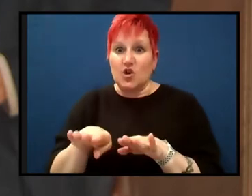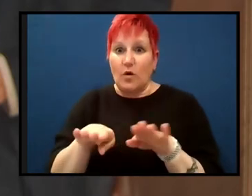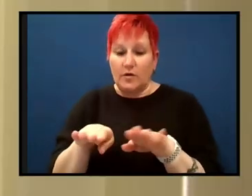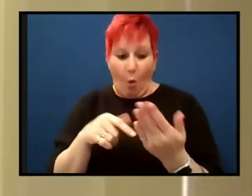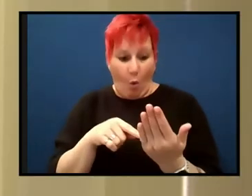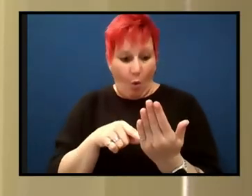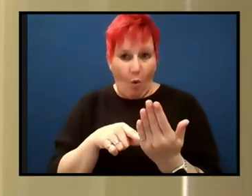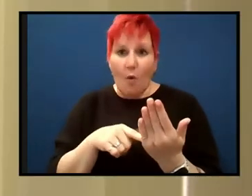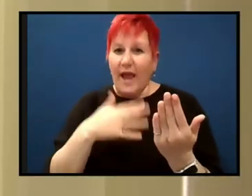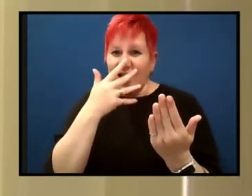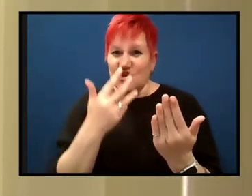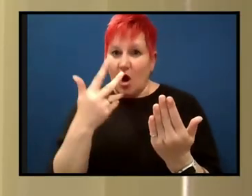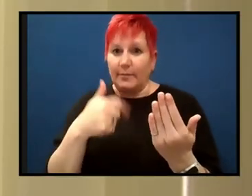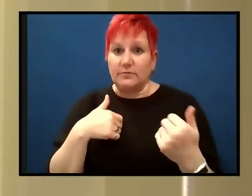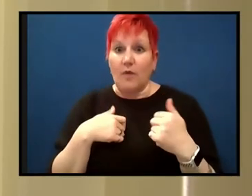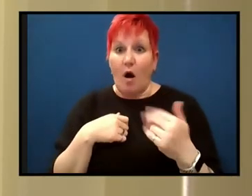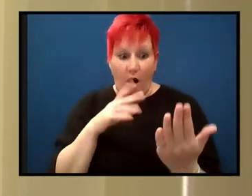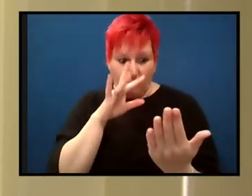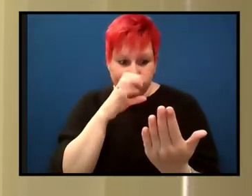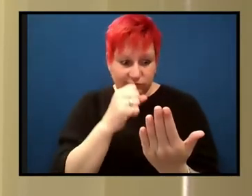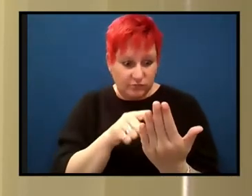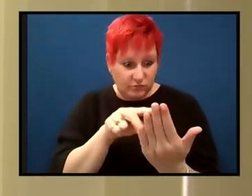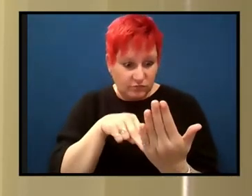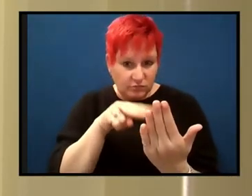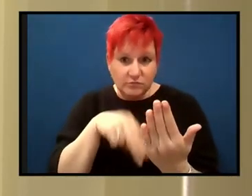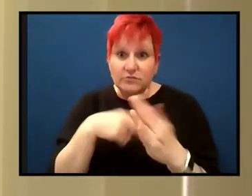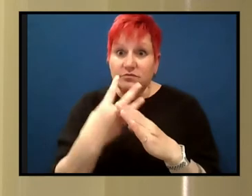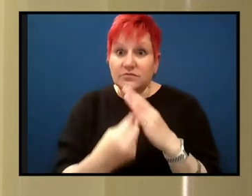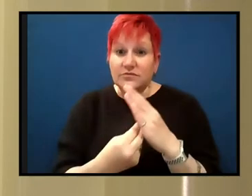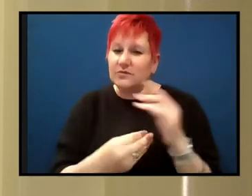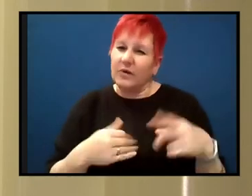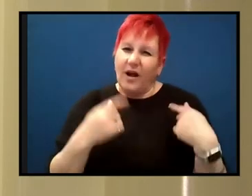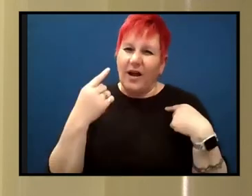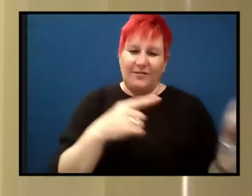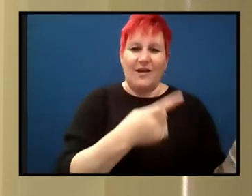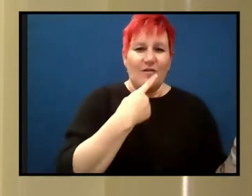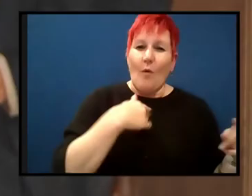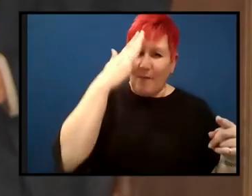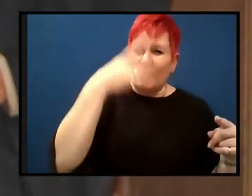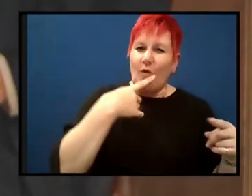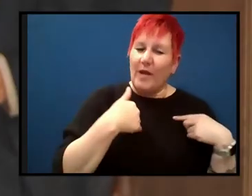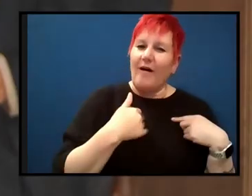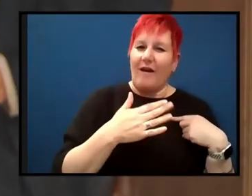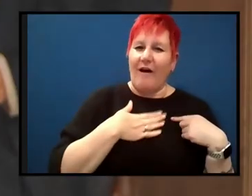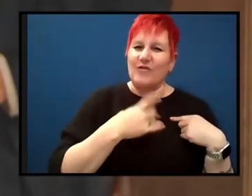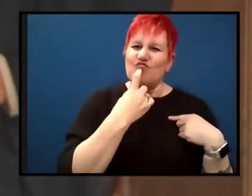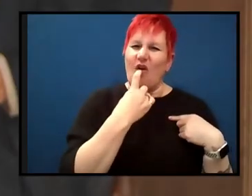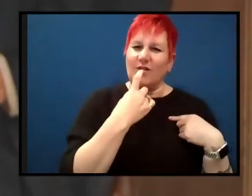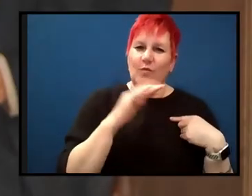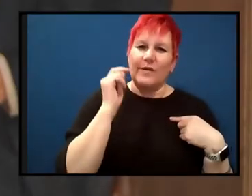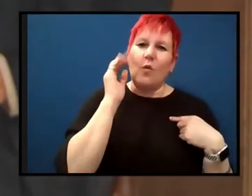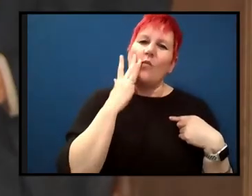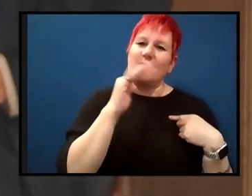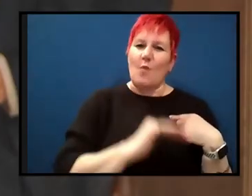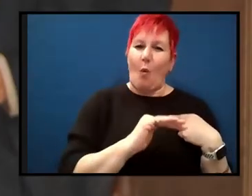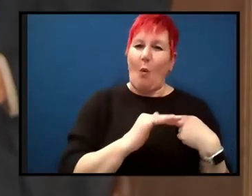at the time. And I was like, you know, besotted. And apparently I used to like rocks as well as a toddler, but, um, but, but, but that's my very